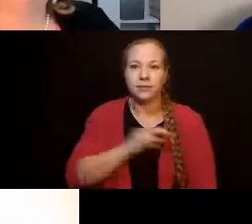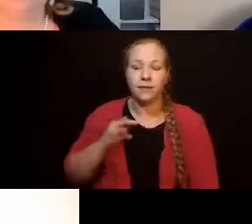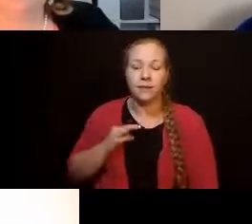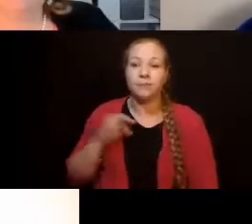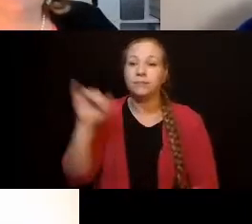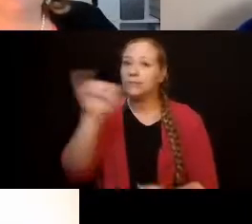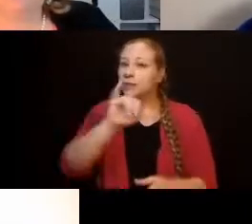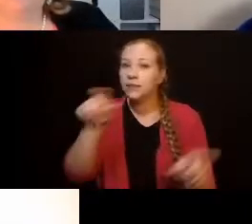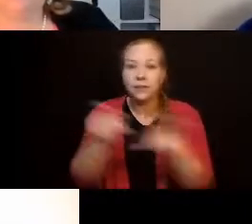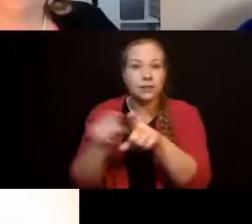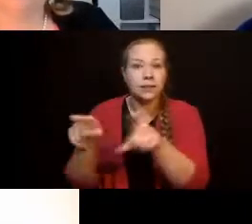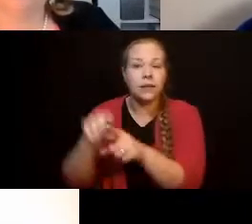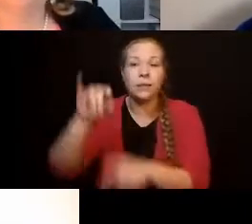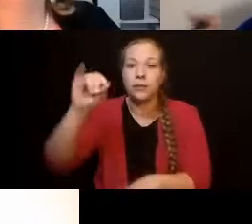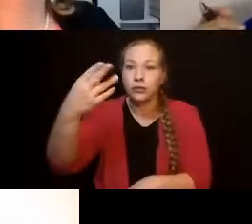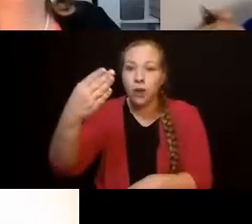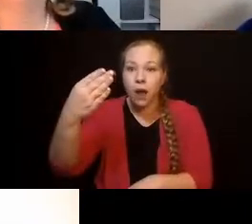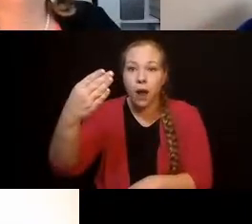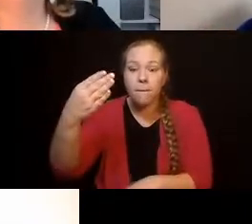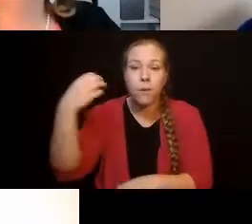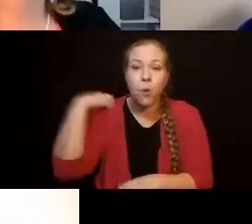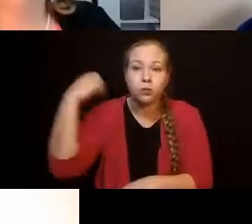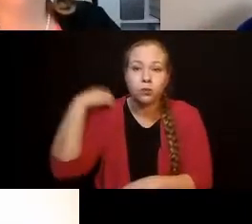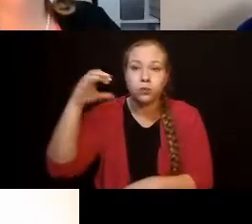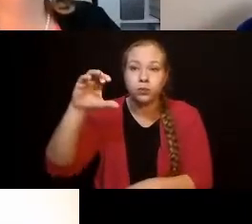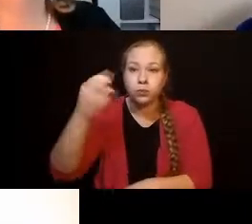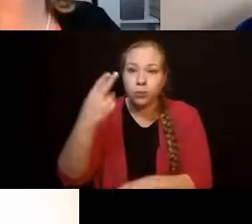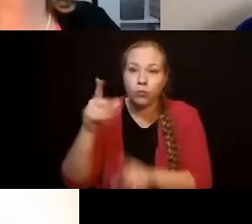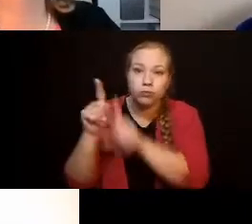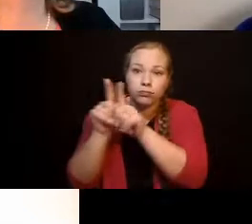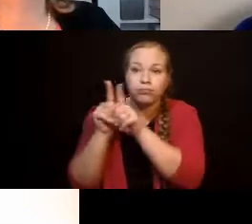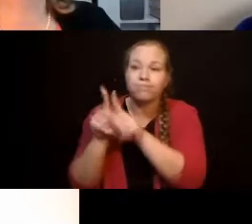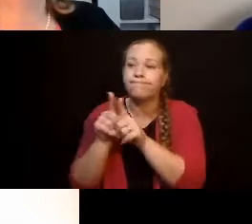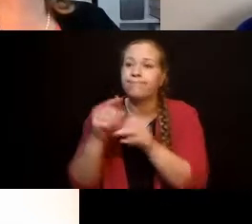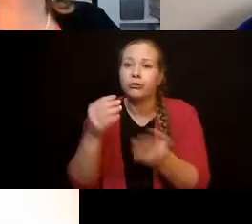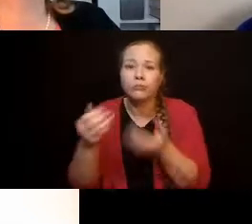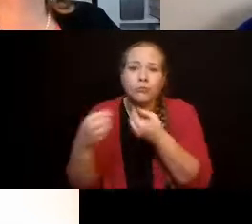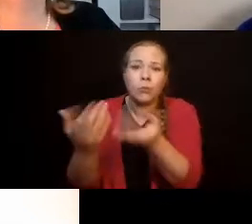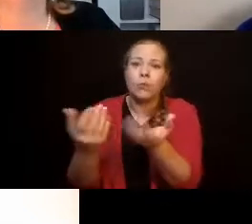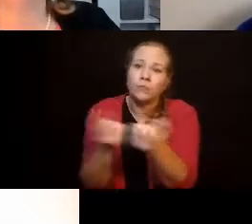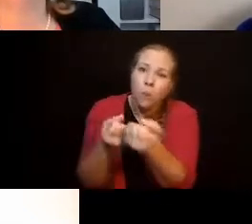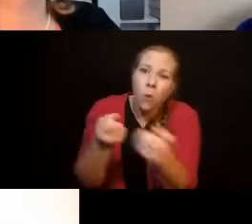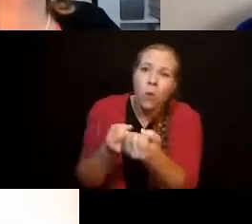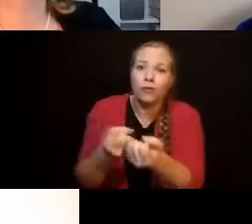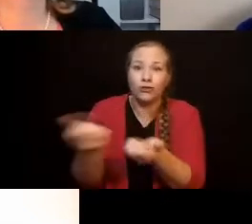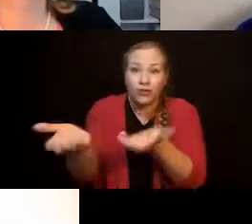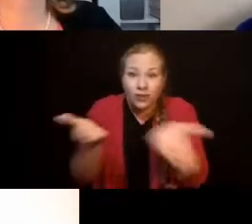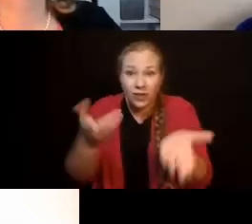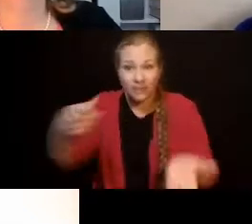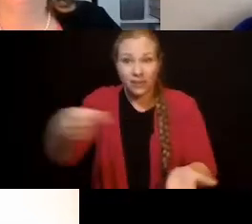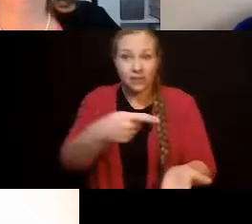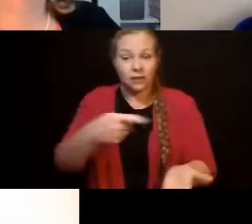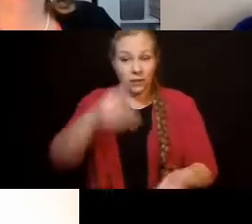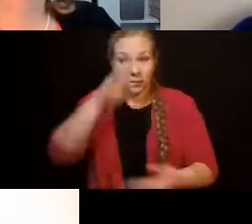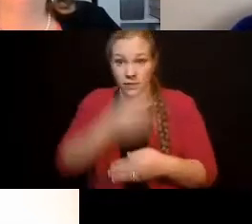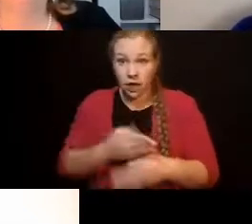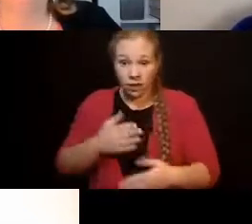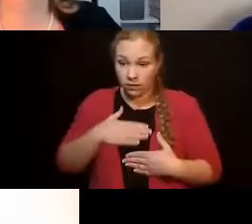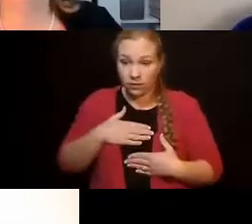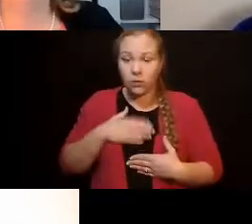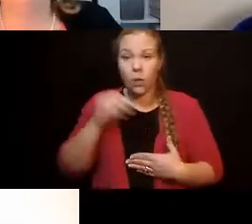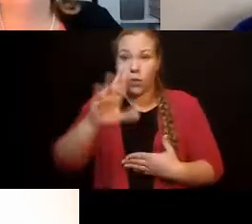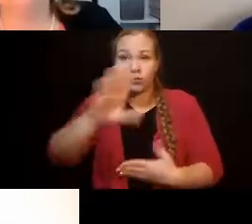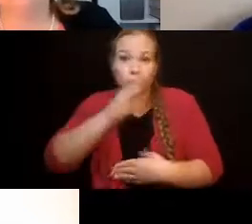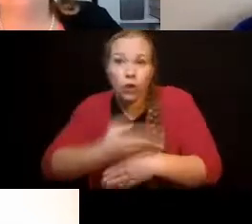paid with the Medicaid waiver. So all the supports and services for our sons and daughters to be able to